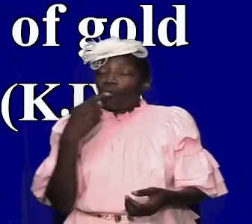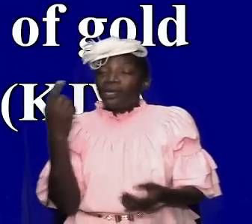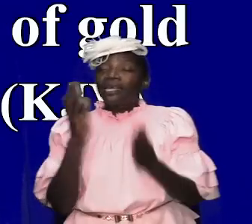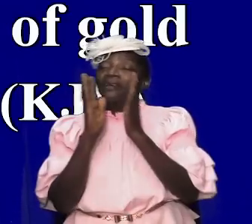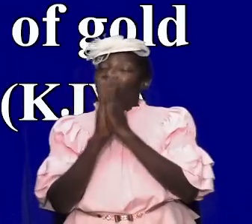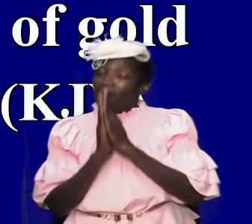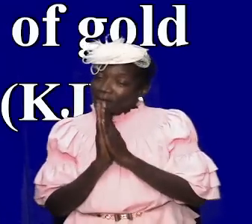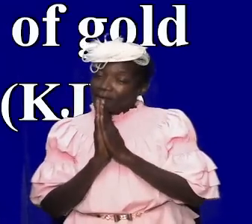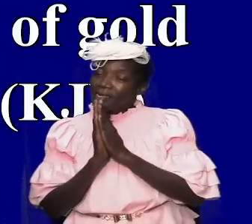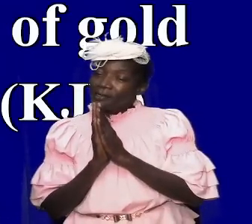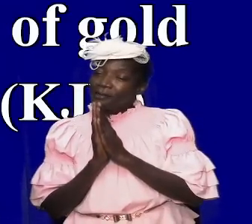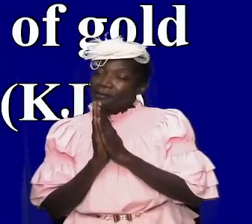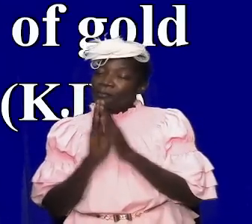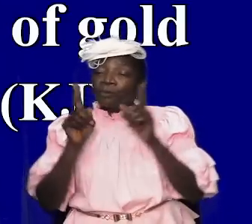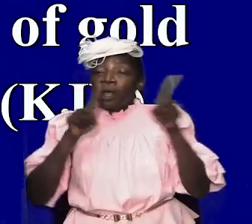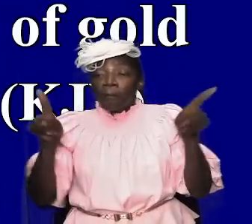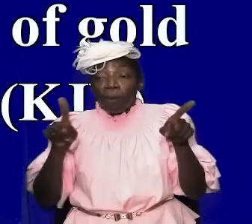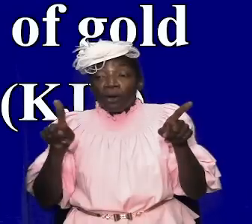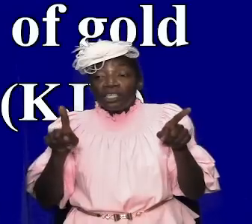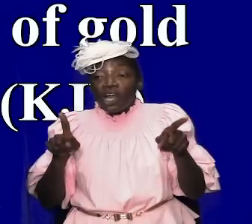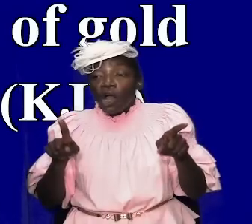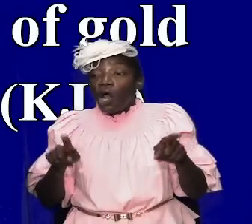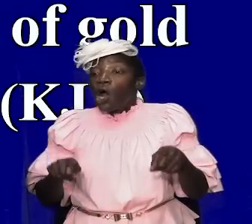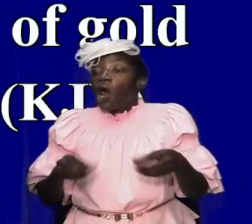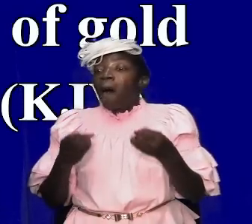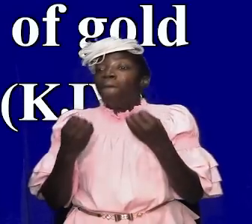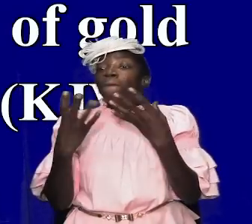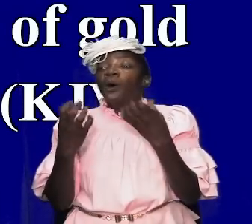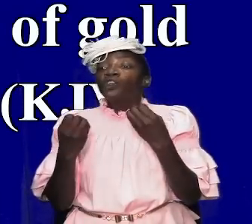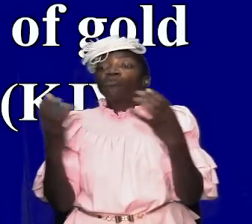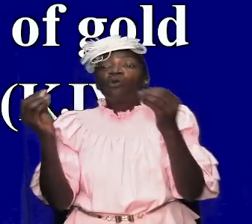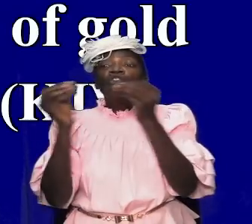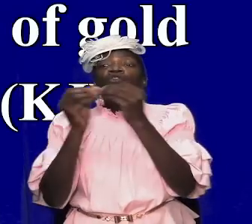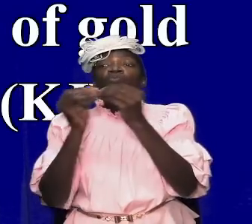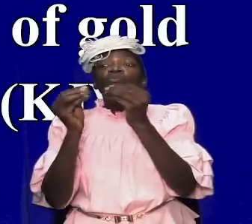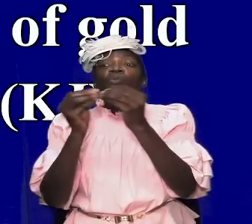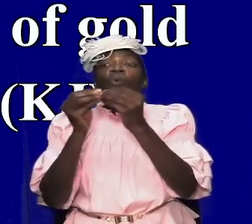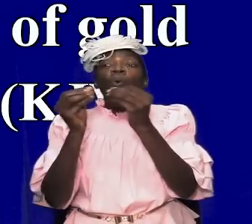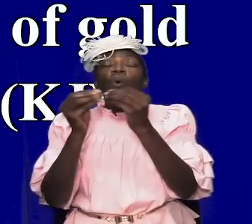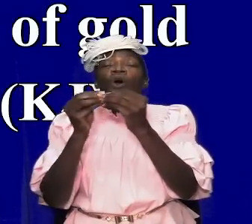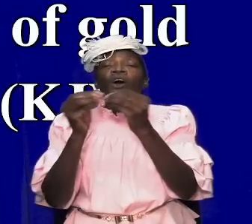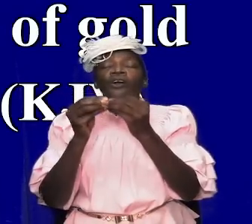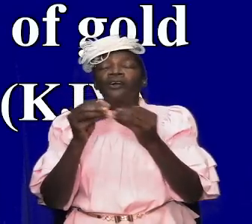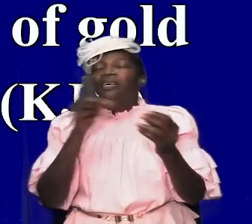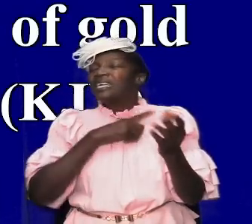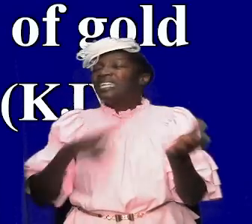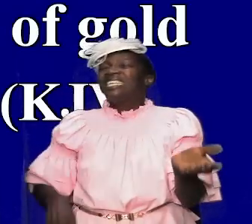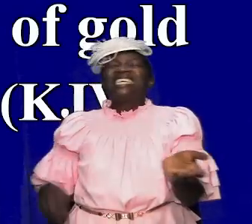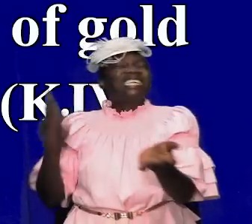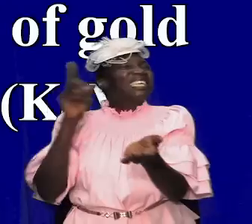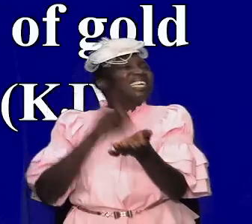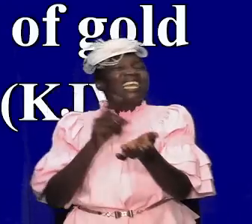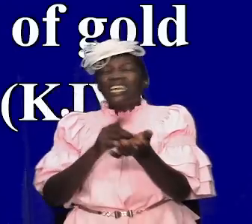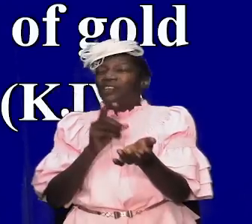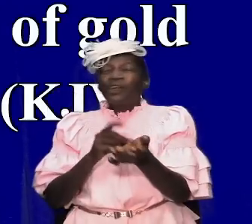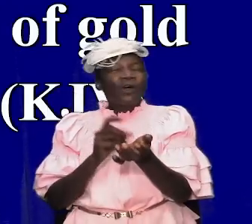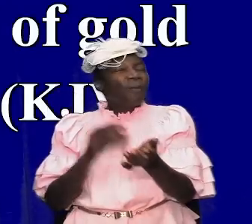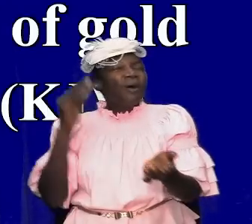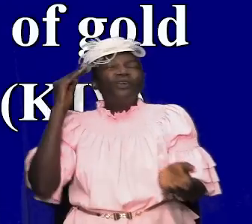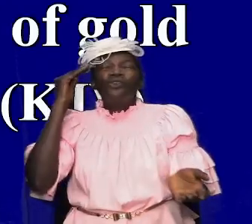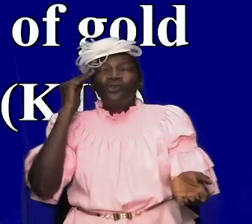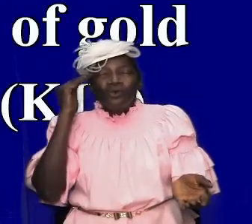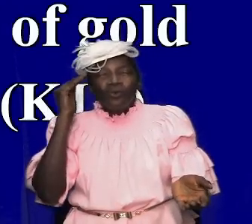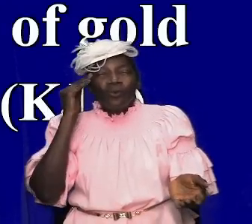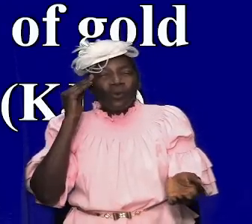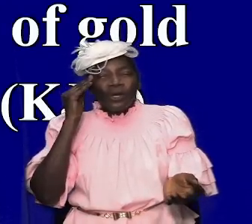but a whole lot more was added on to him his kingdom was renowned his wealth